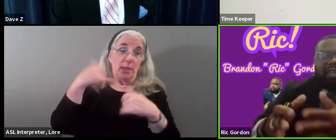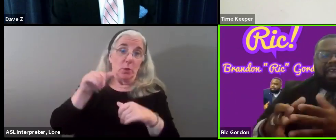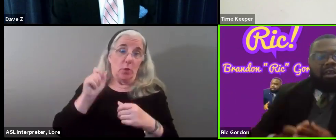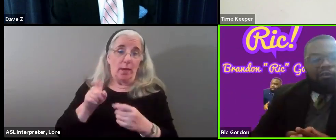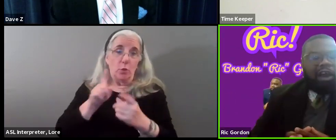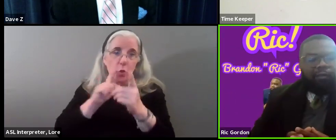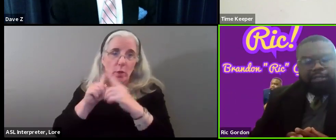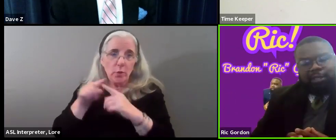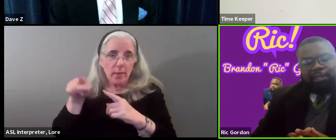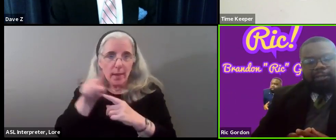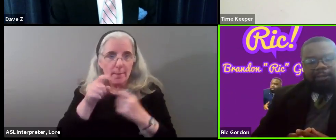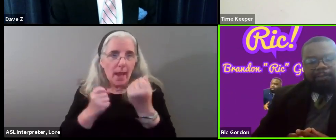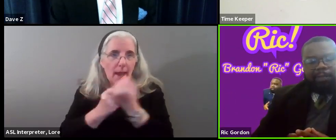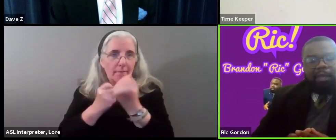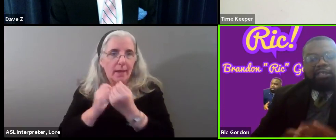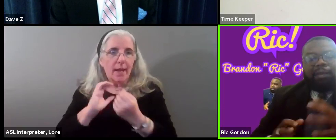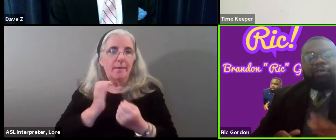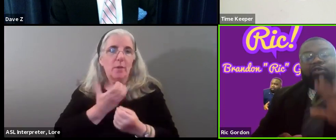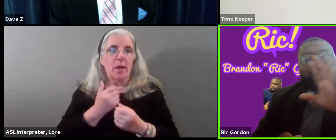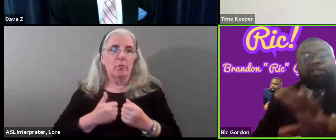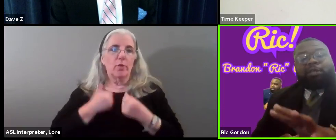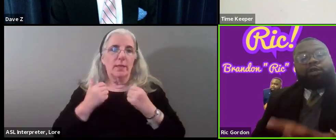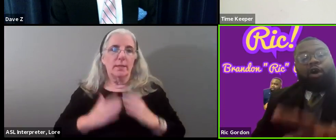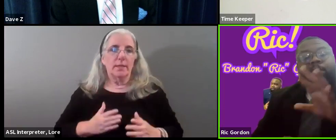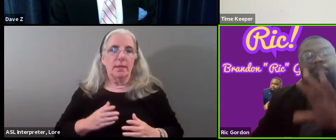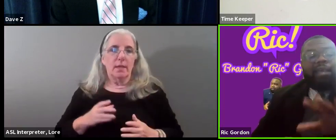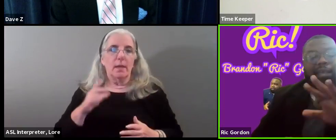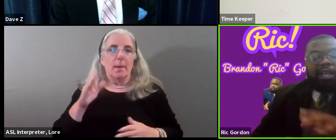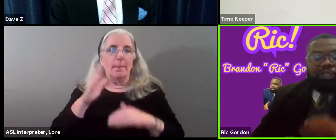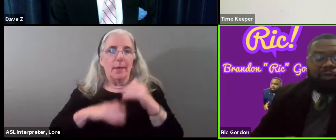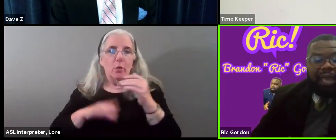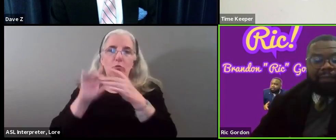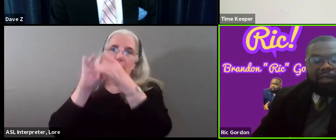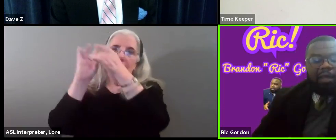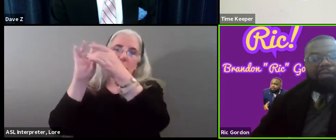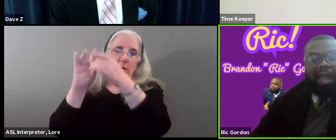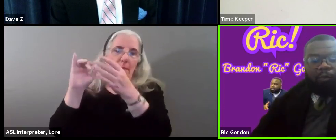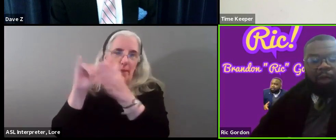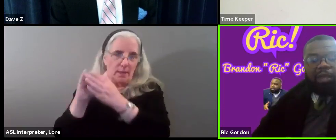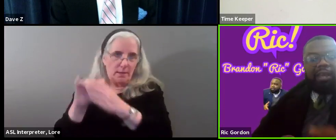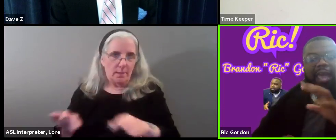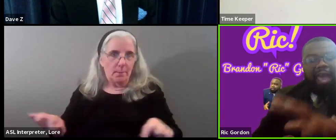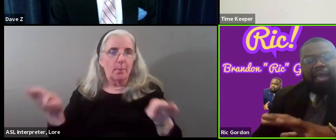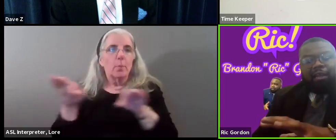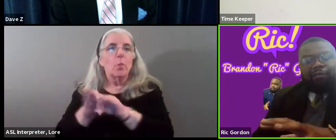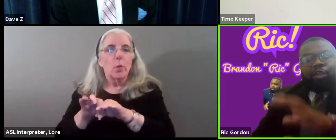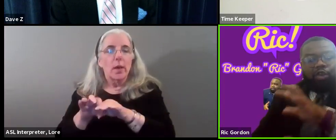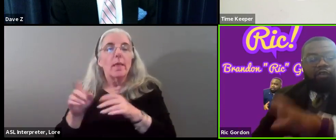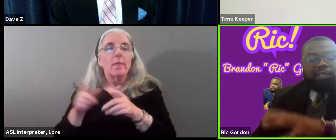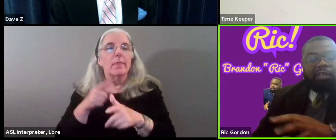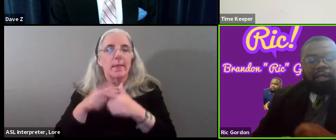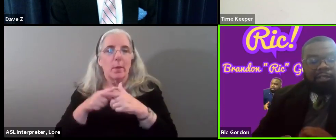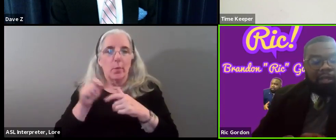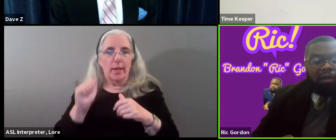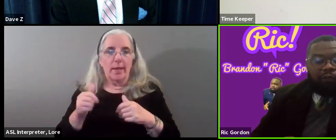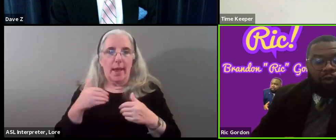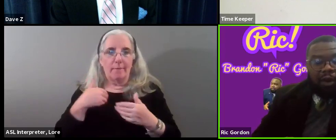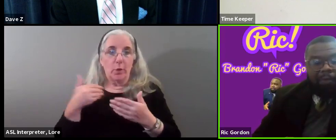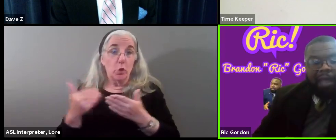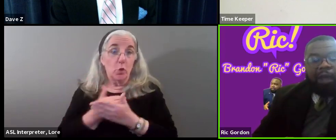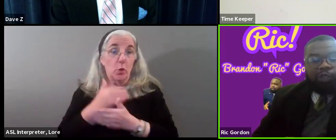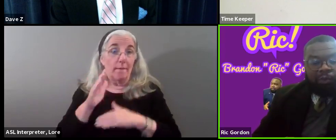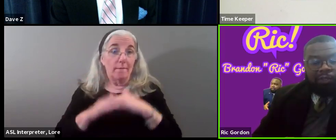and advocate for our residents. So I believe those relationships are a big key to that. That way we can have the new facilities